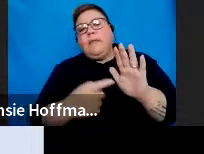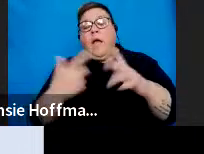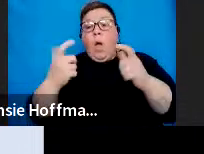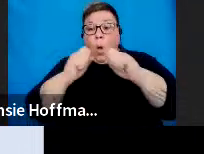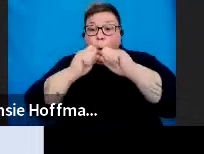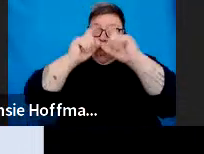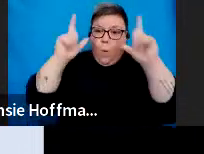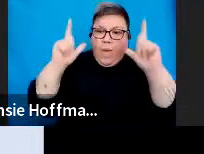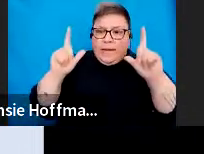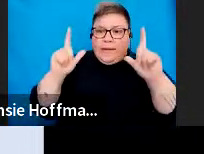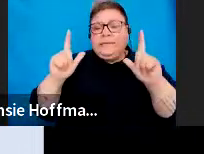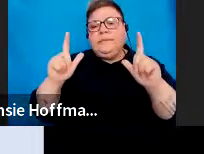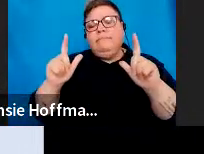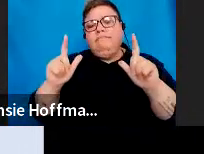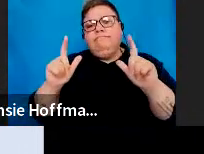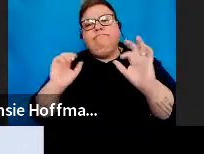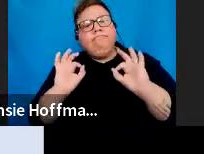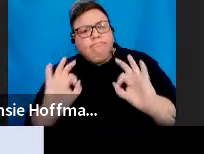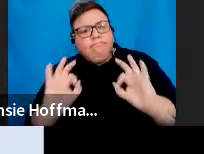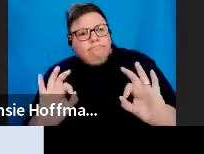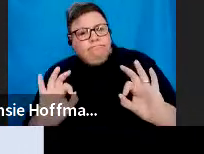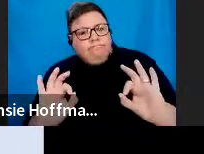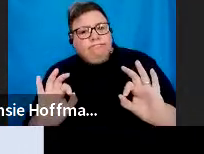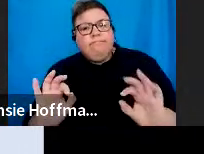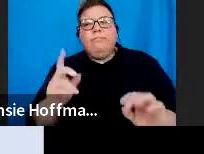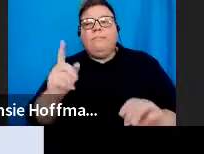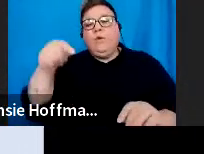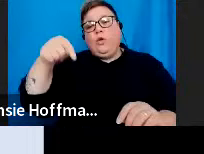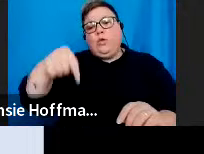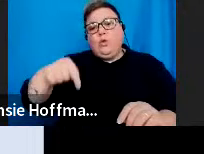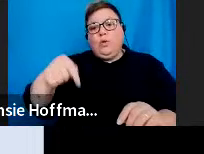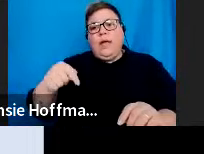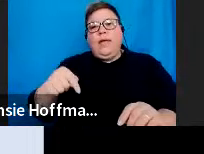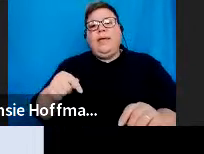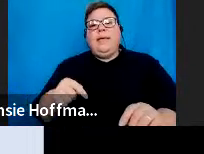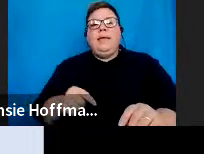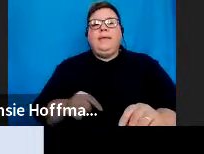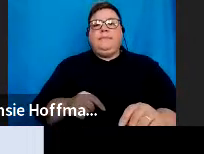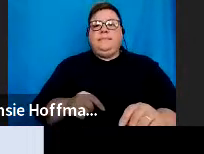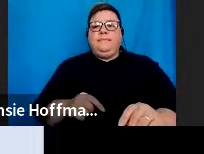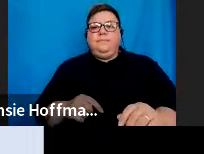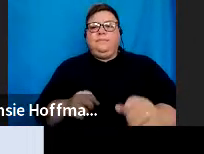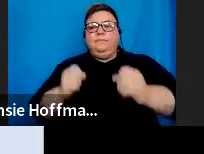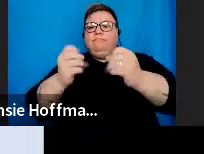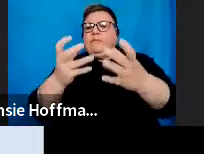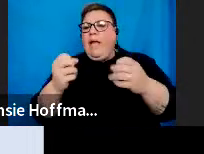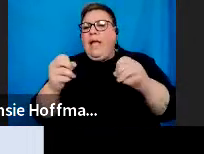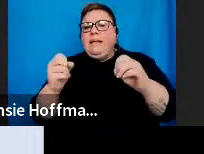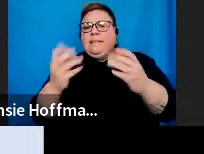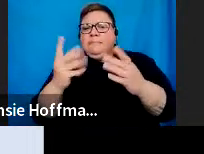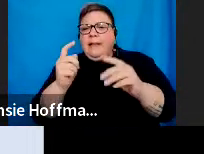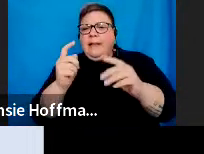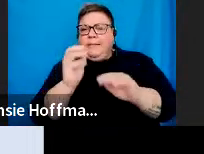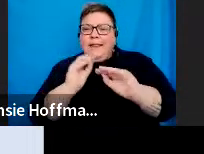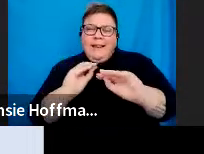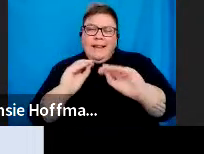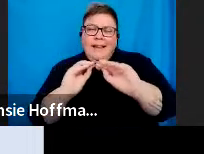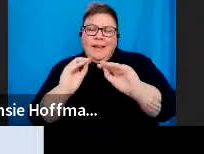clarity, and certainty. This is by just today by giving you some education or a presentation.